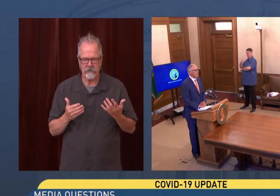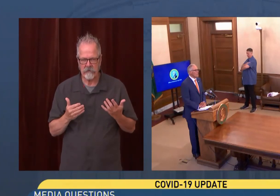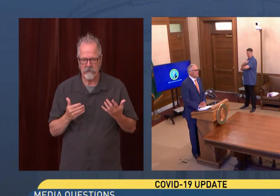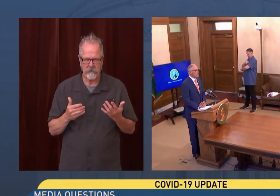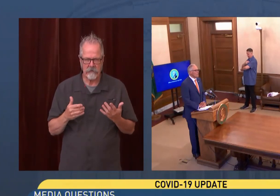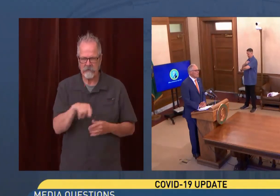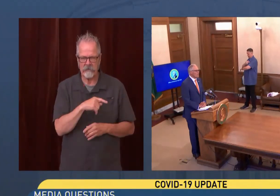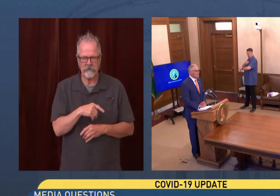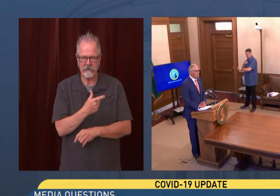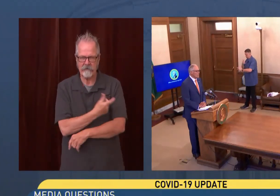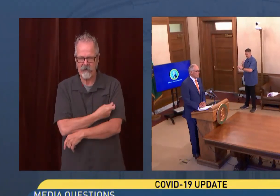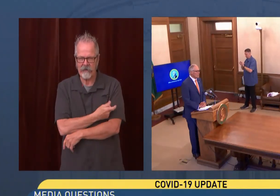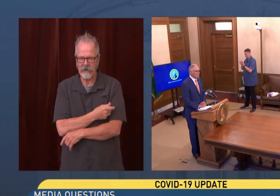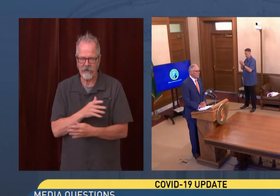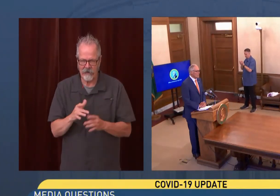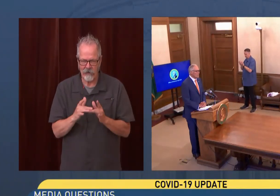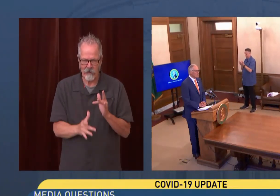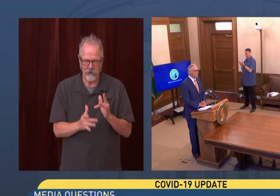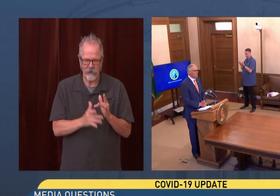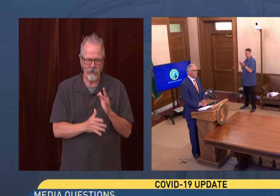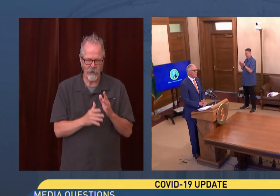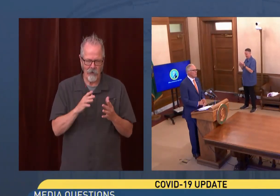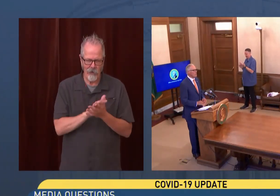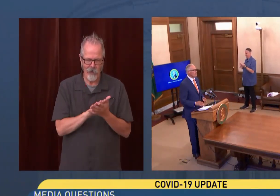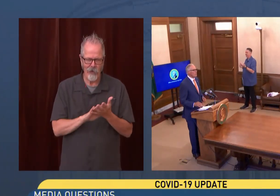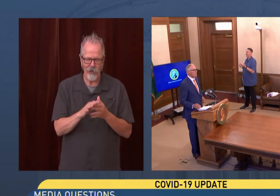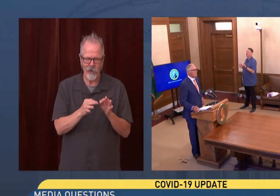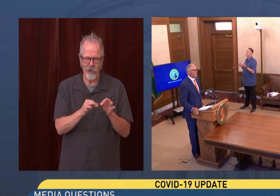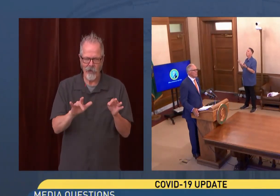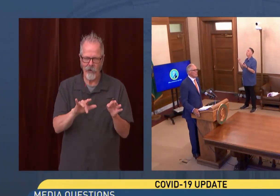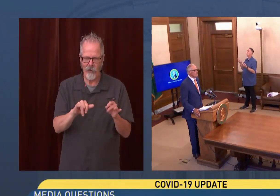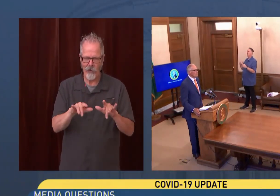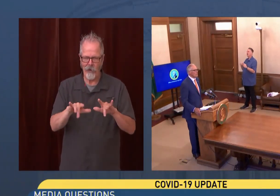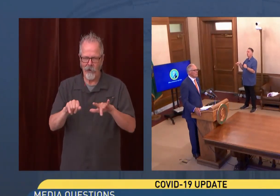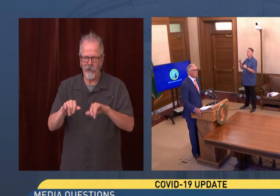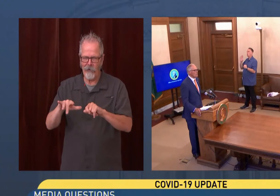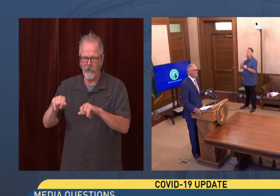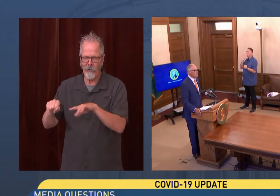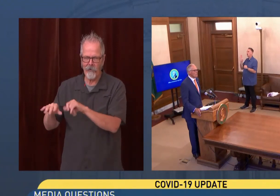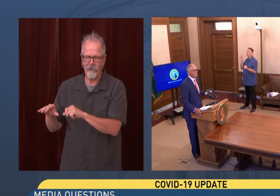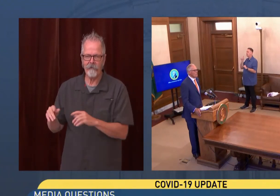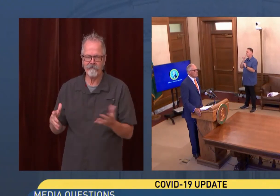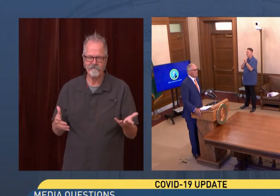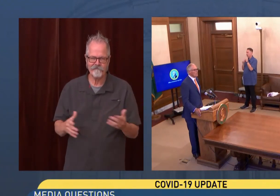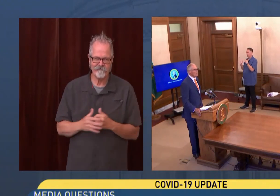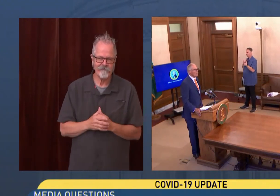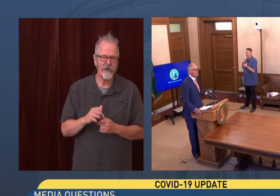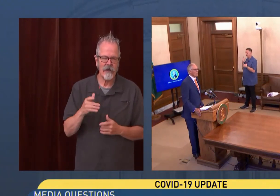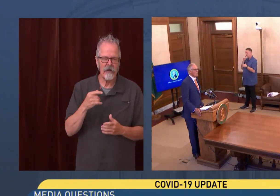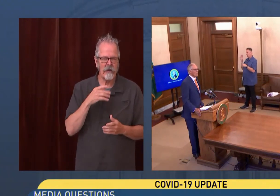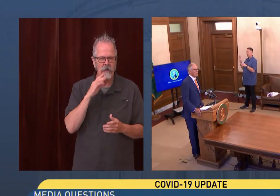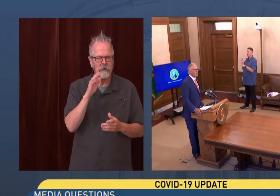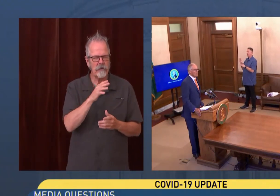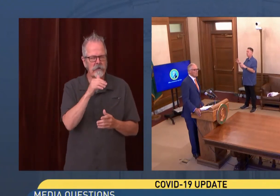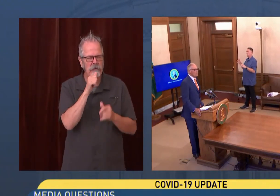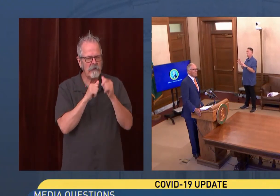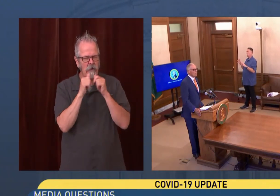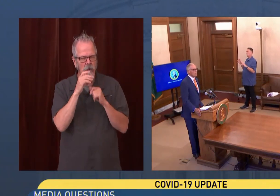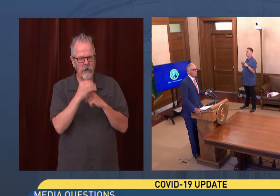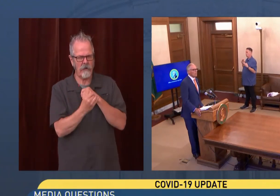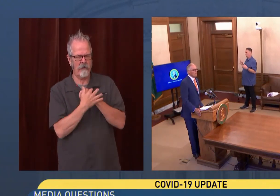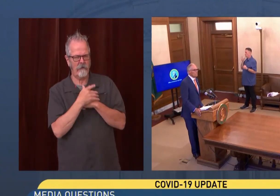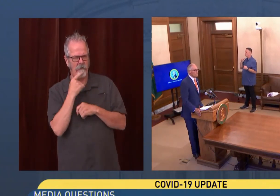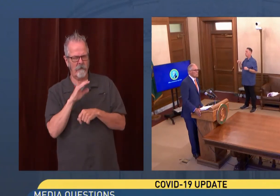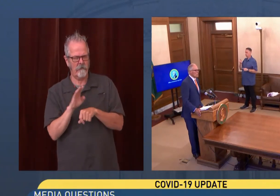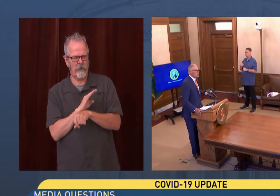still kind of the ones causing the problem here. And I'm wondering at what point they would be the ones suffering the ramifications out of the business owners who did go out